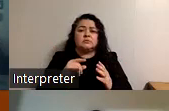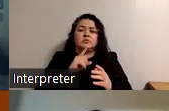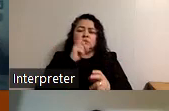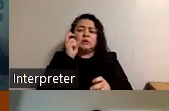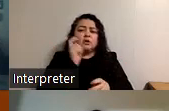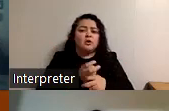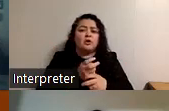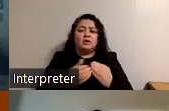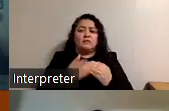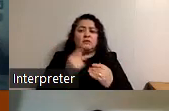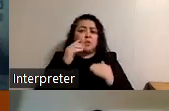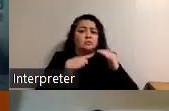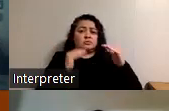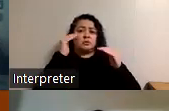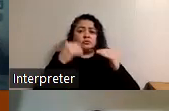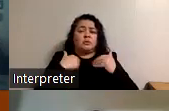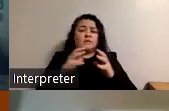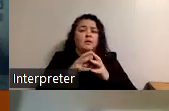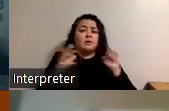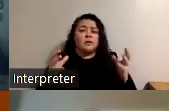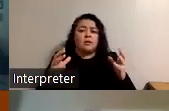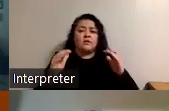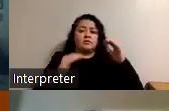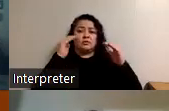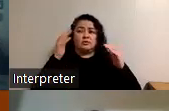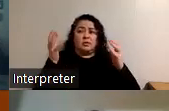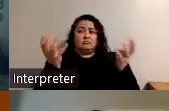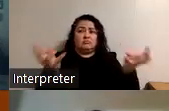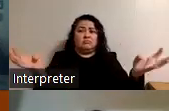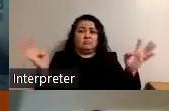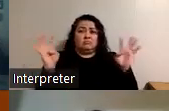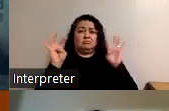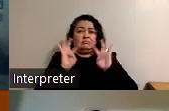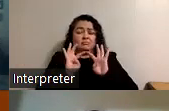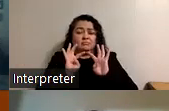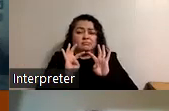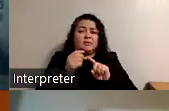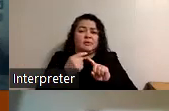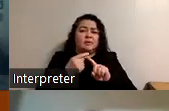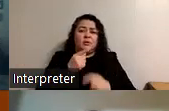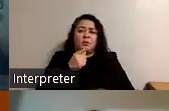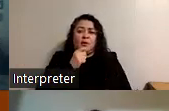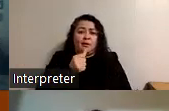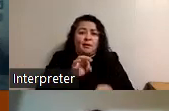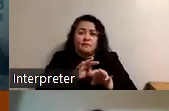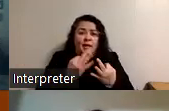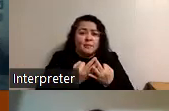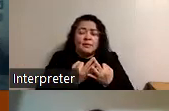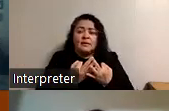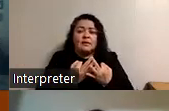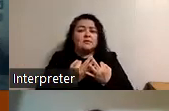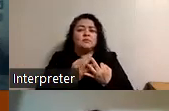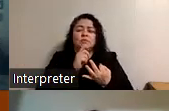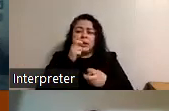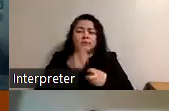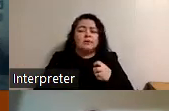hard even but for adults to have a lot of adults there um from who are not the family right so it's